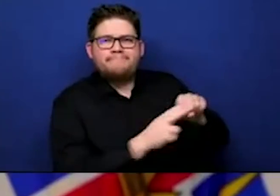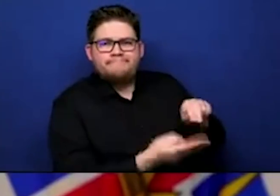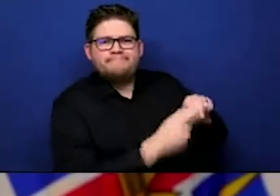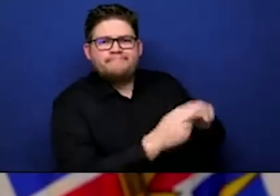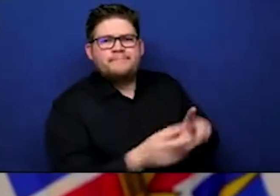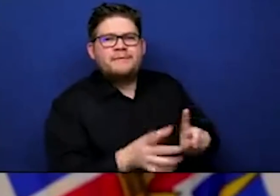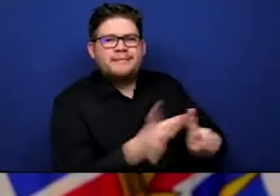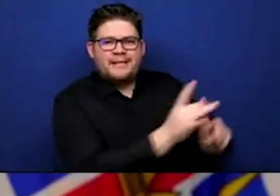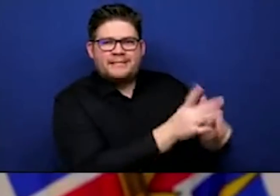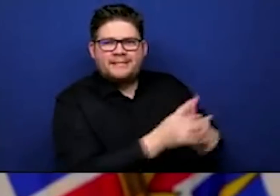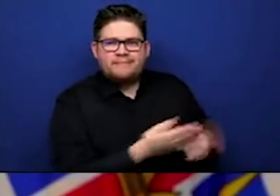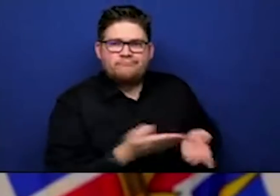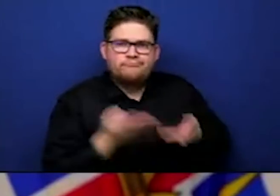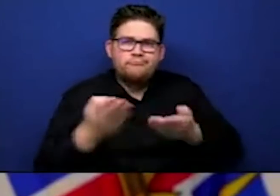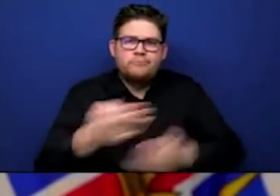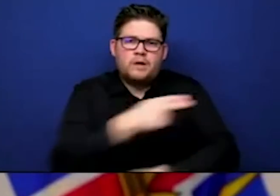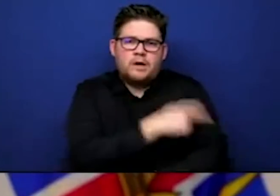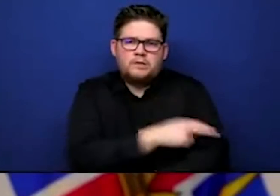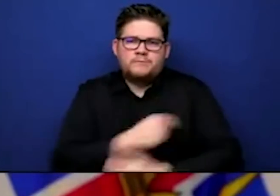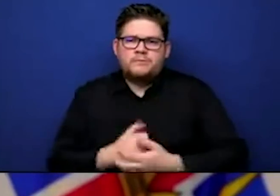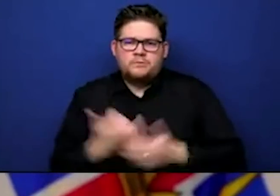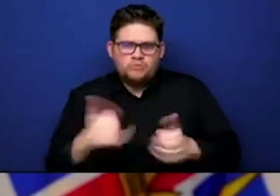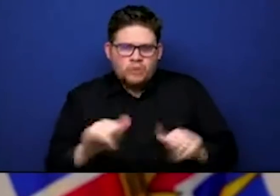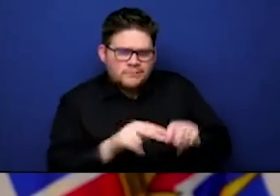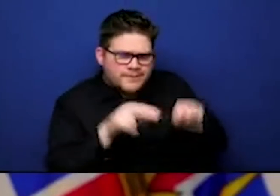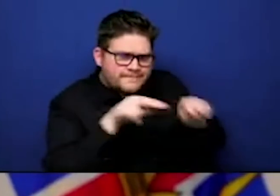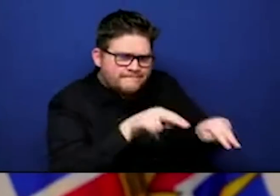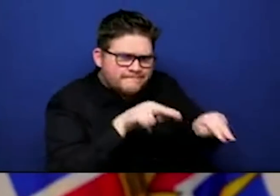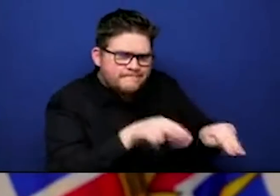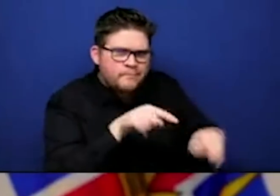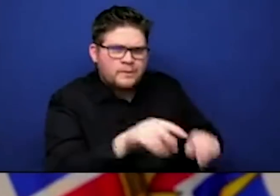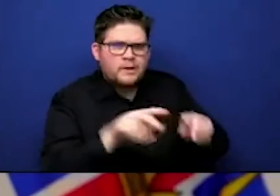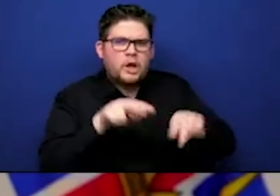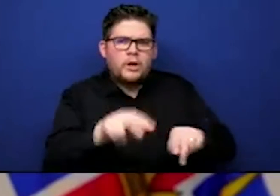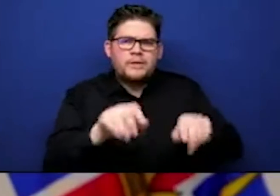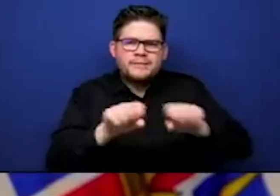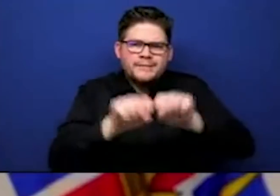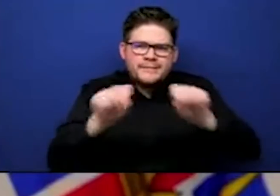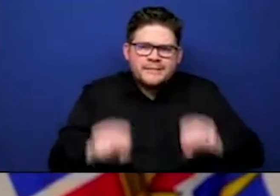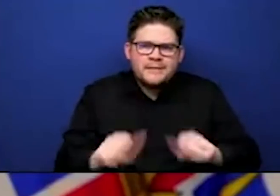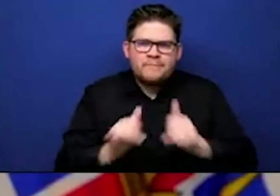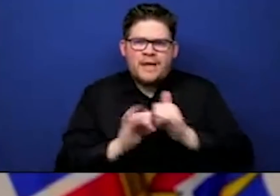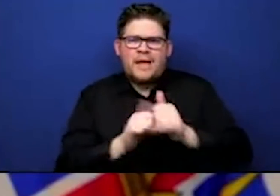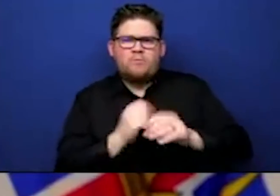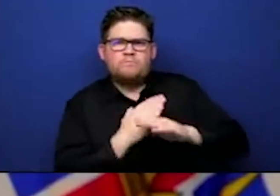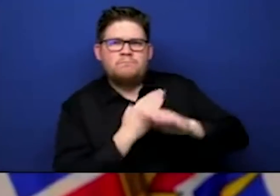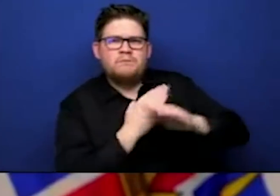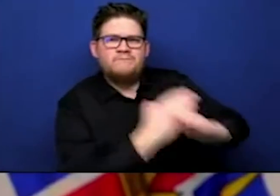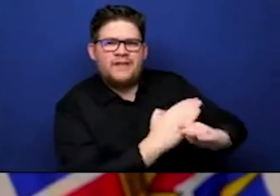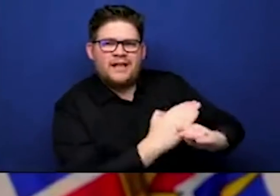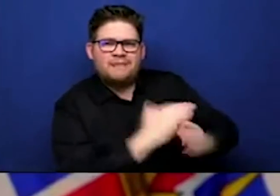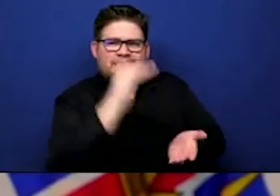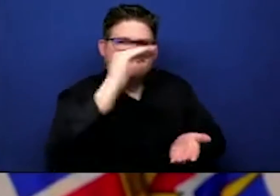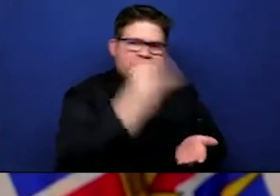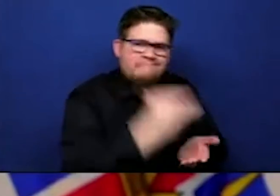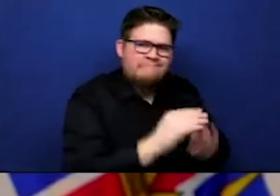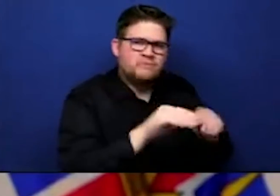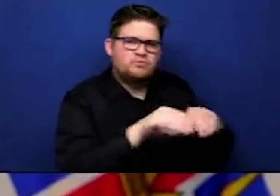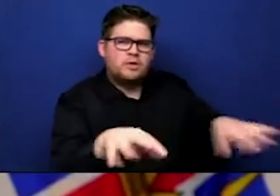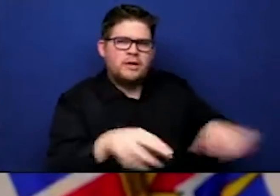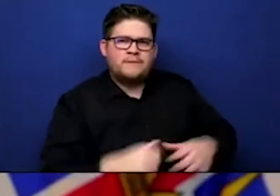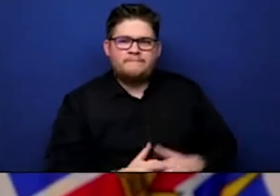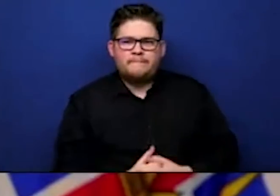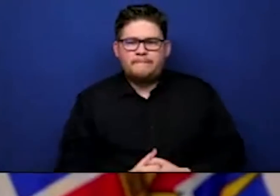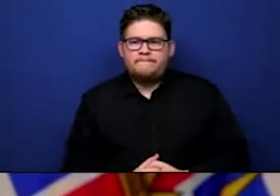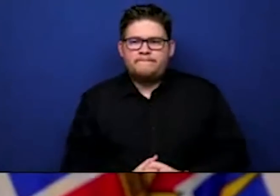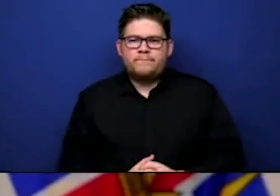will titrate to the system. But on a more local approach. So last March, when we didn't